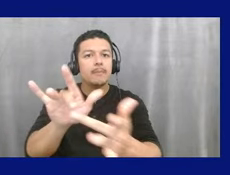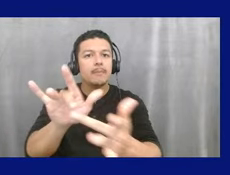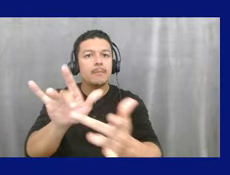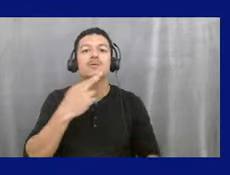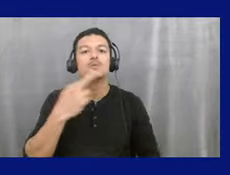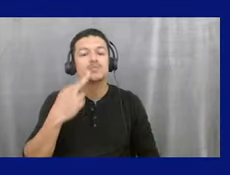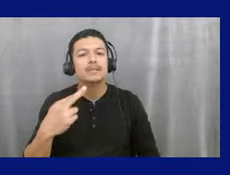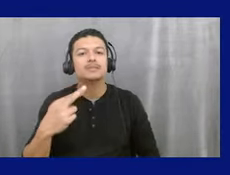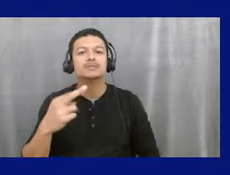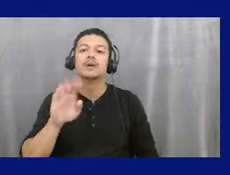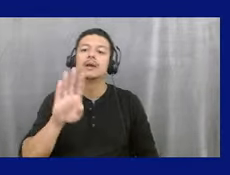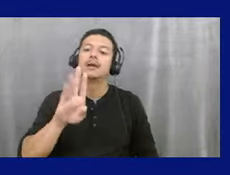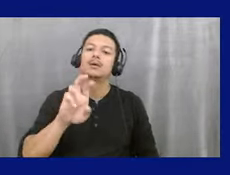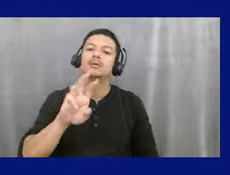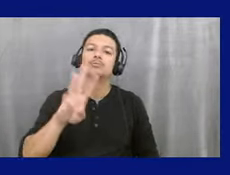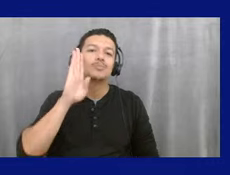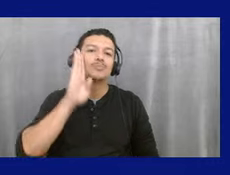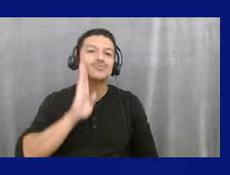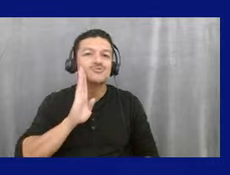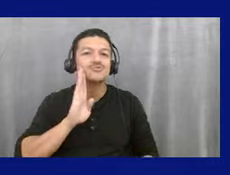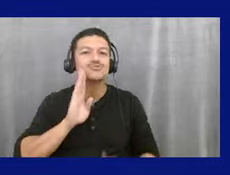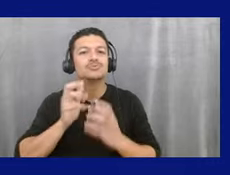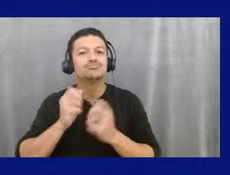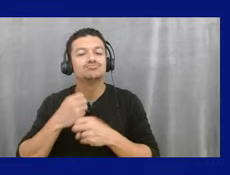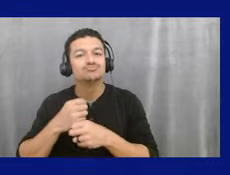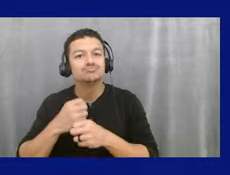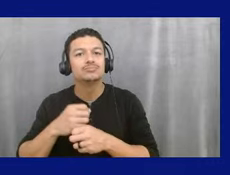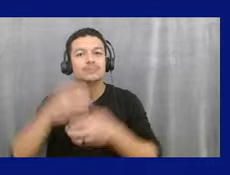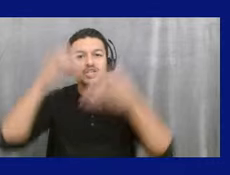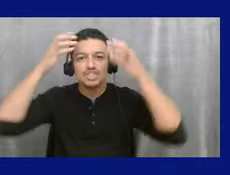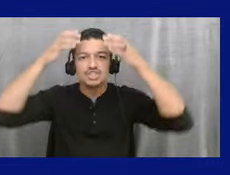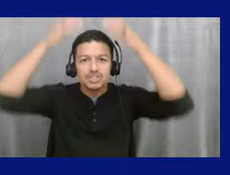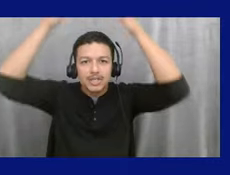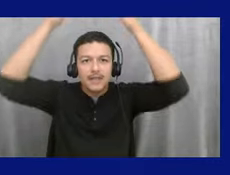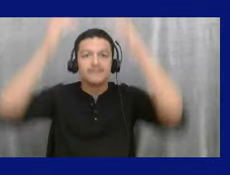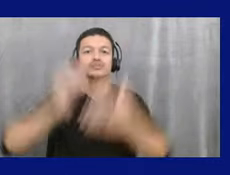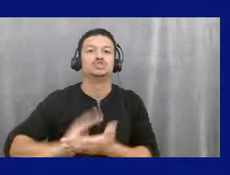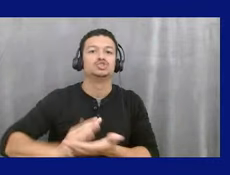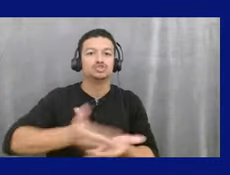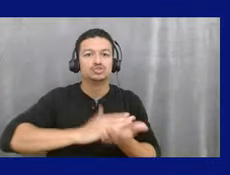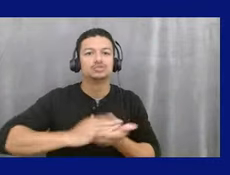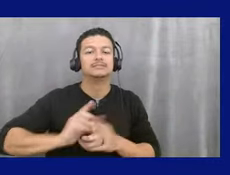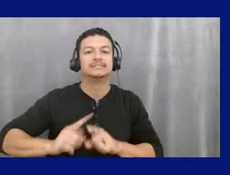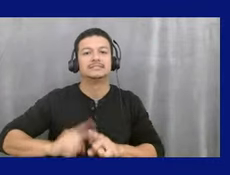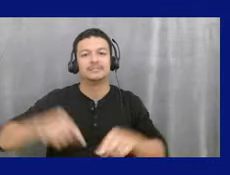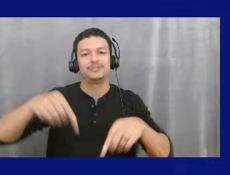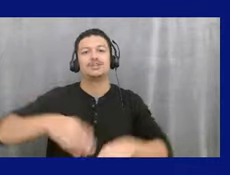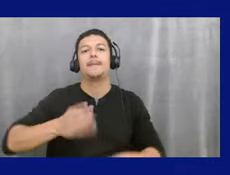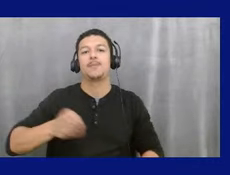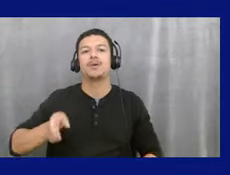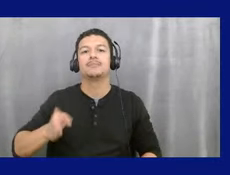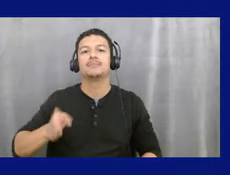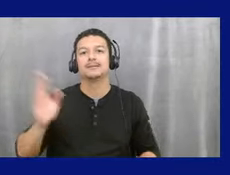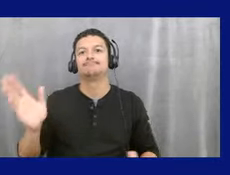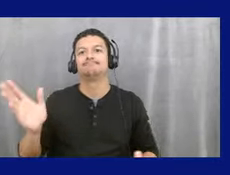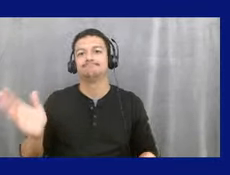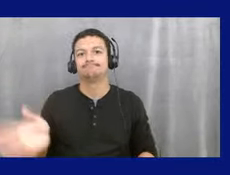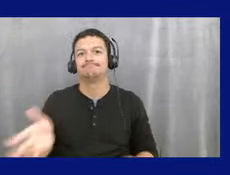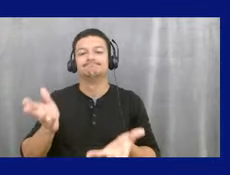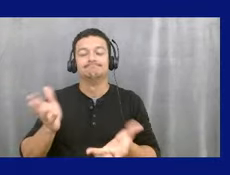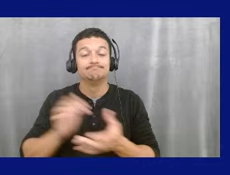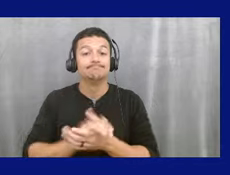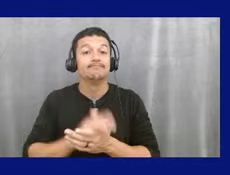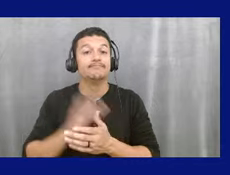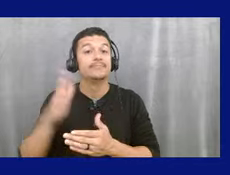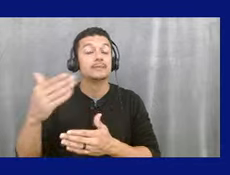showcase all the amazing chefs and restaurants here, um, in Boynton beach. The next project they'll be, we'll be working on this year where we're